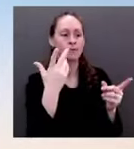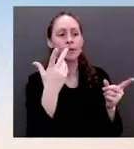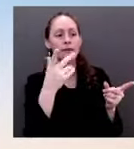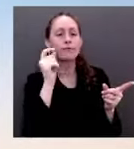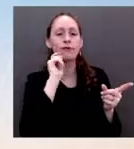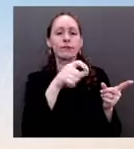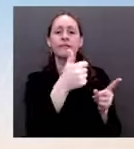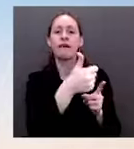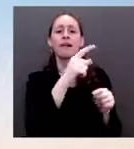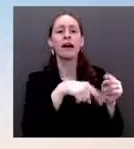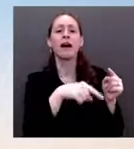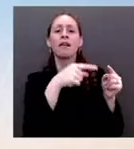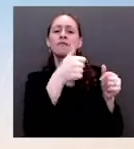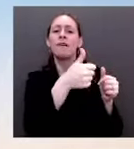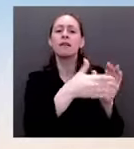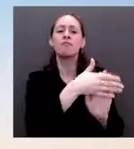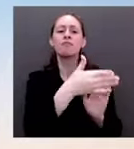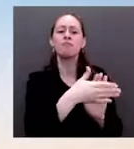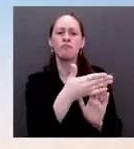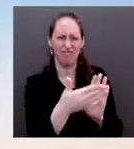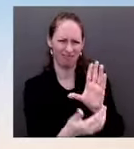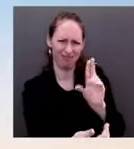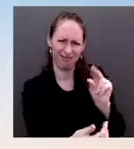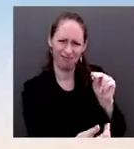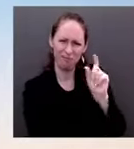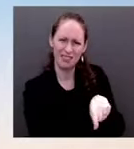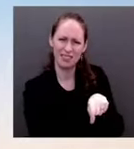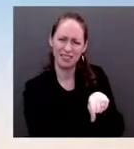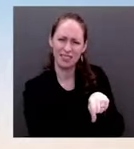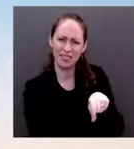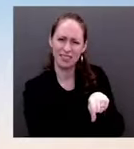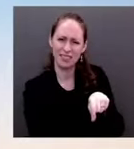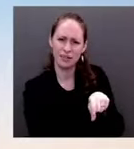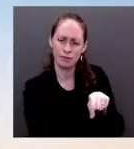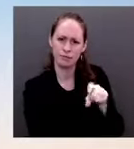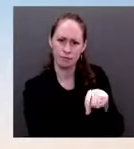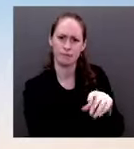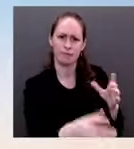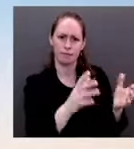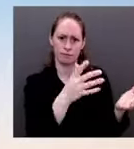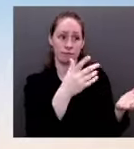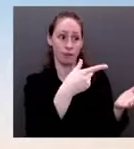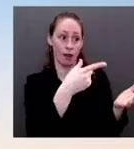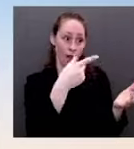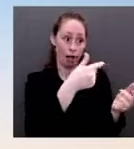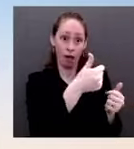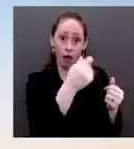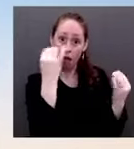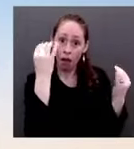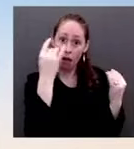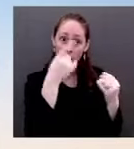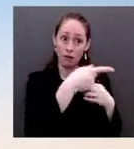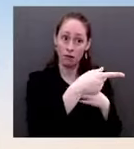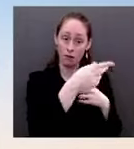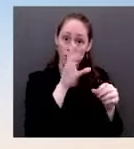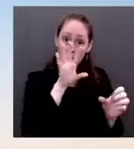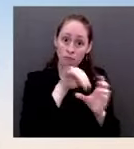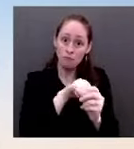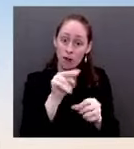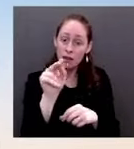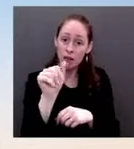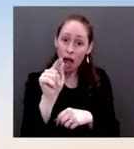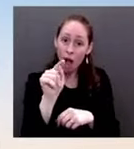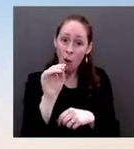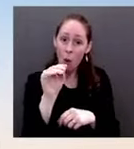NATO. That's up to NATO countries to make that decision. And you've heard the President, Tony Blinken, and others say time after time that we are not